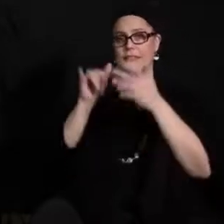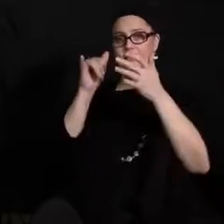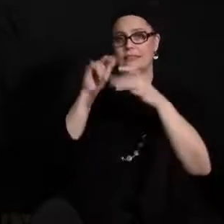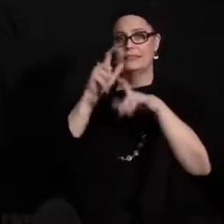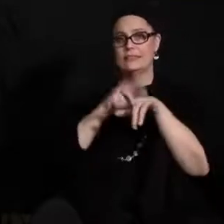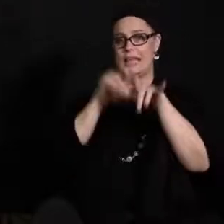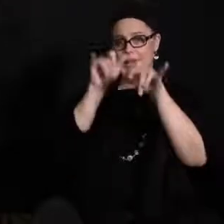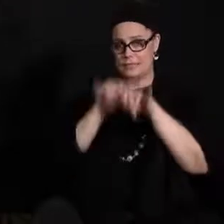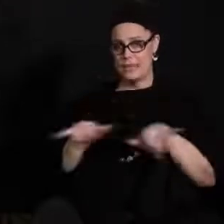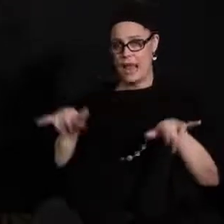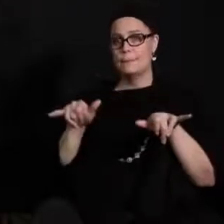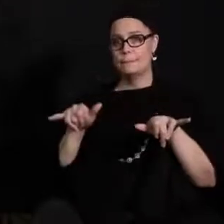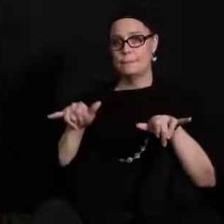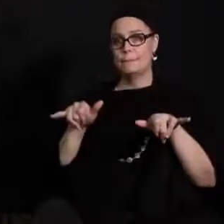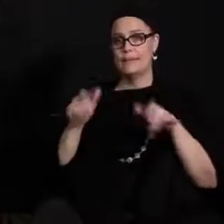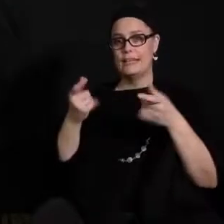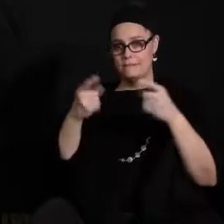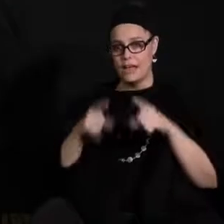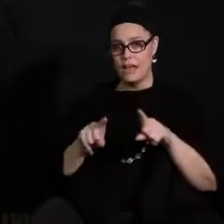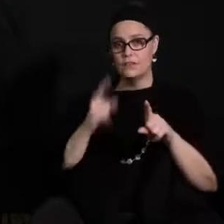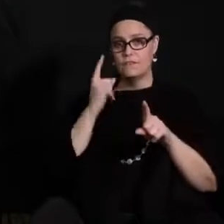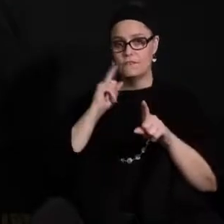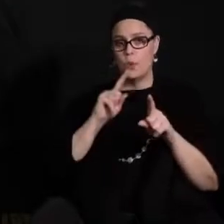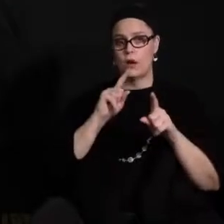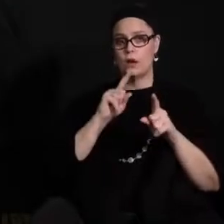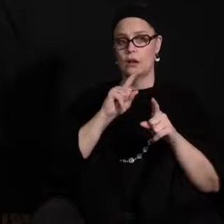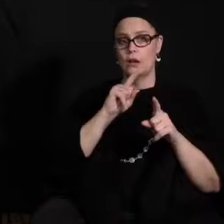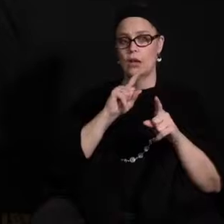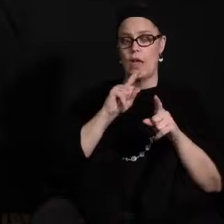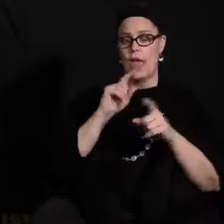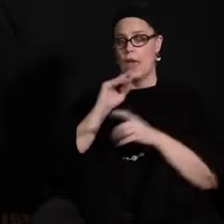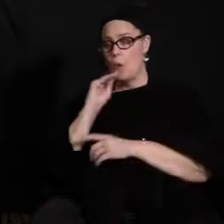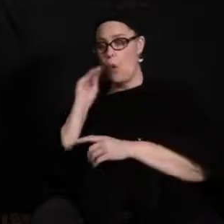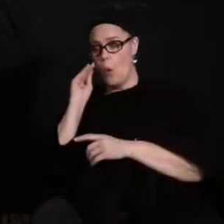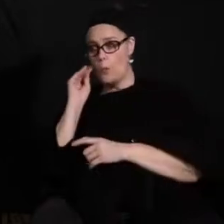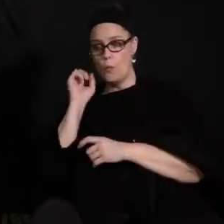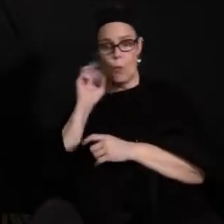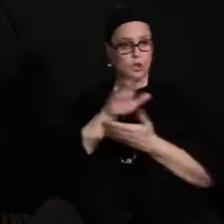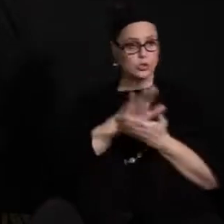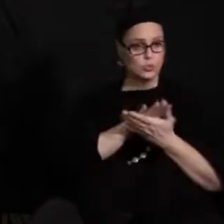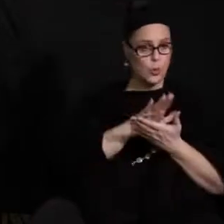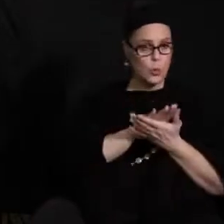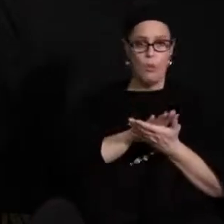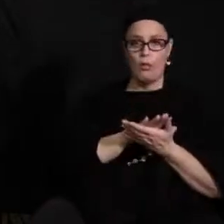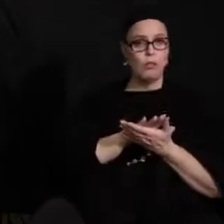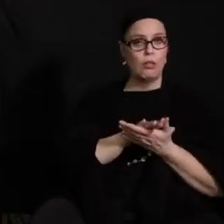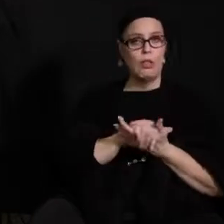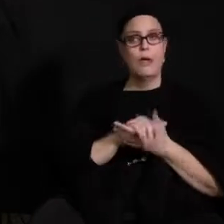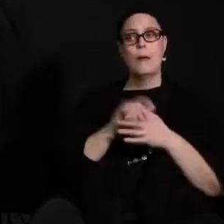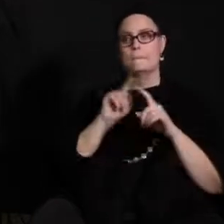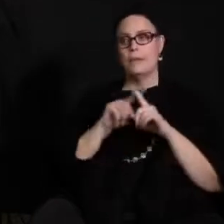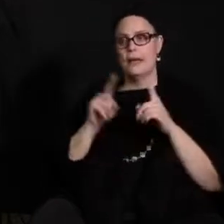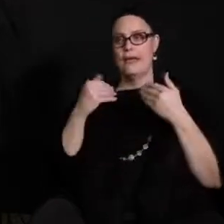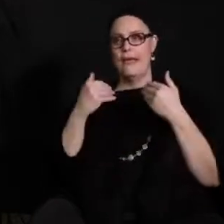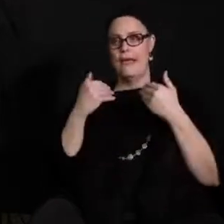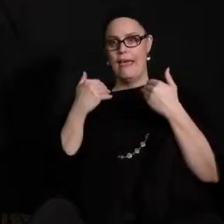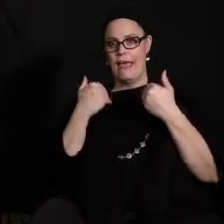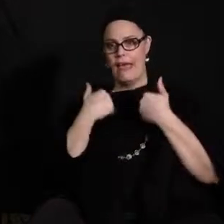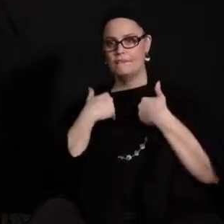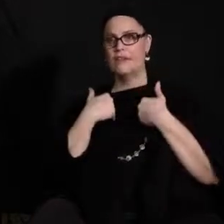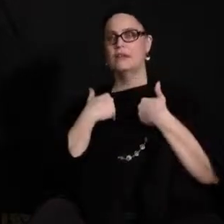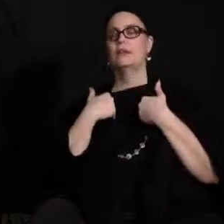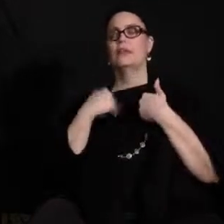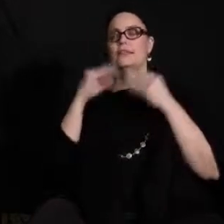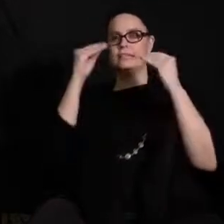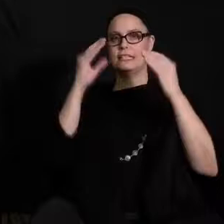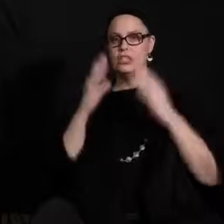event for students who are at home and at school however having the classes be the teacher create one lesson